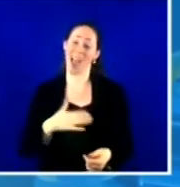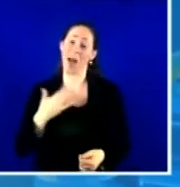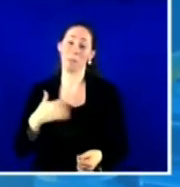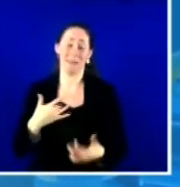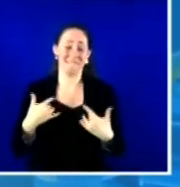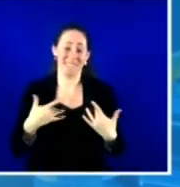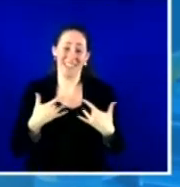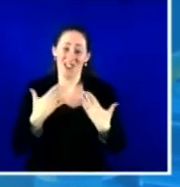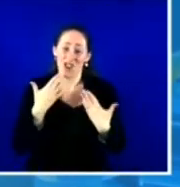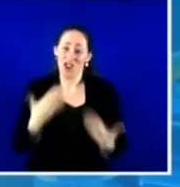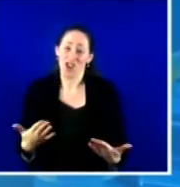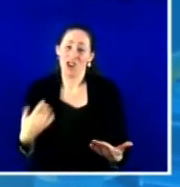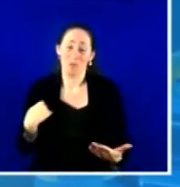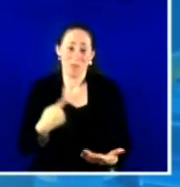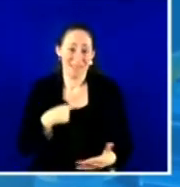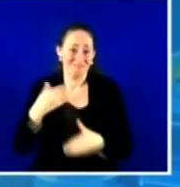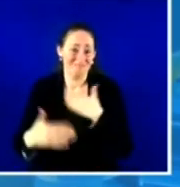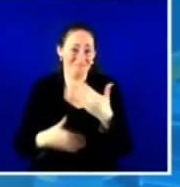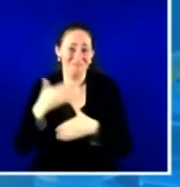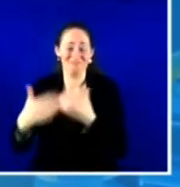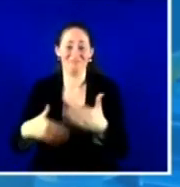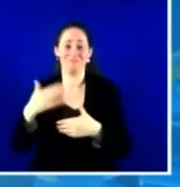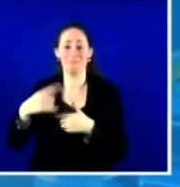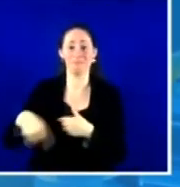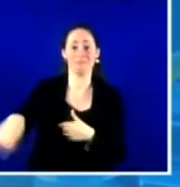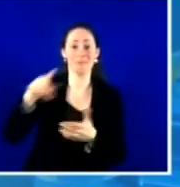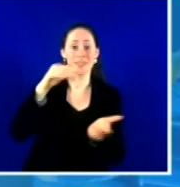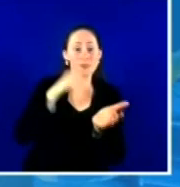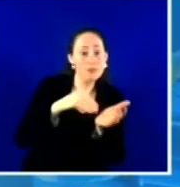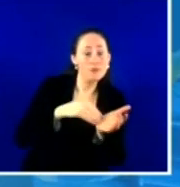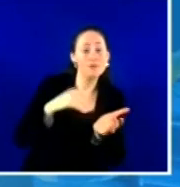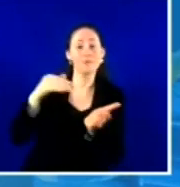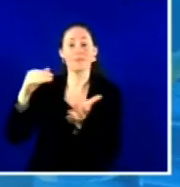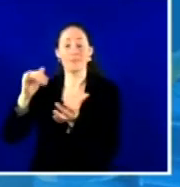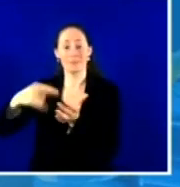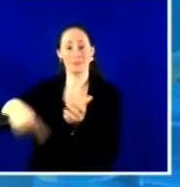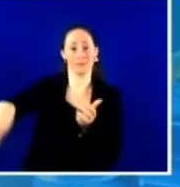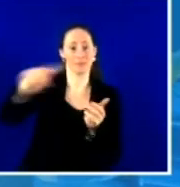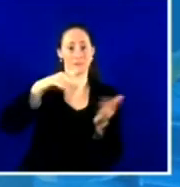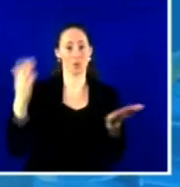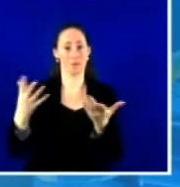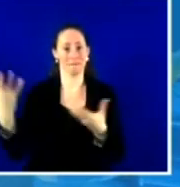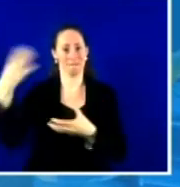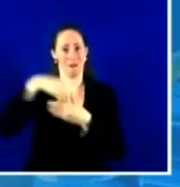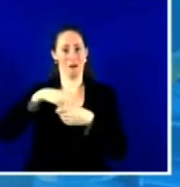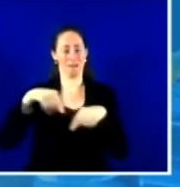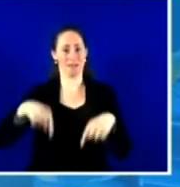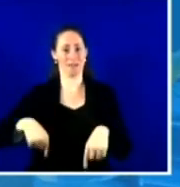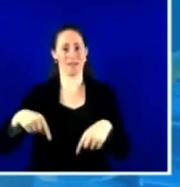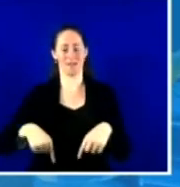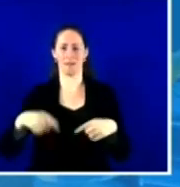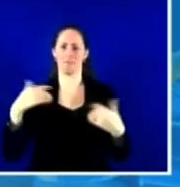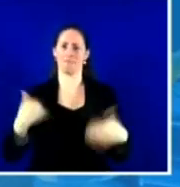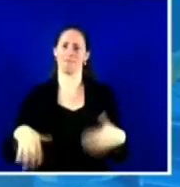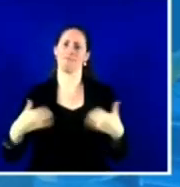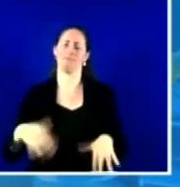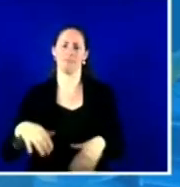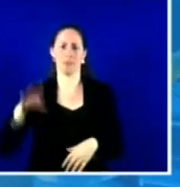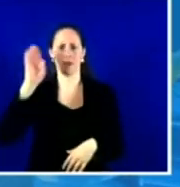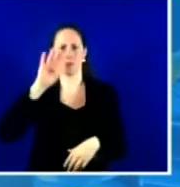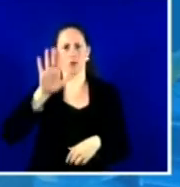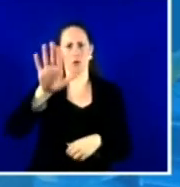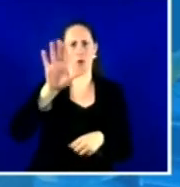professionals like you that have been at the forefront of this, because I know that part of your career has always been about equity and